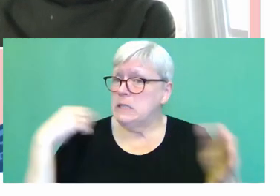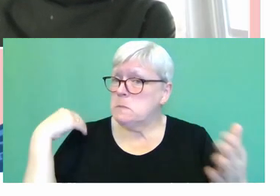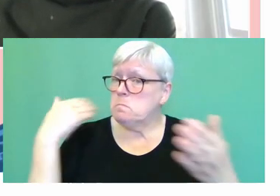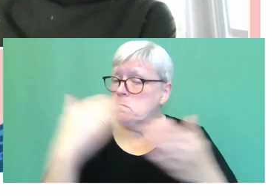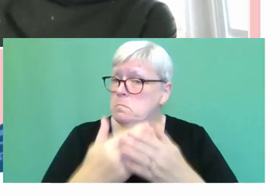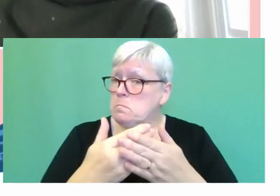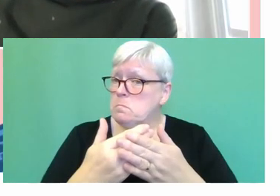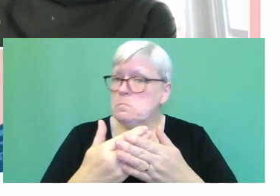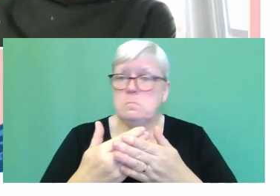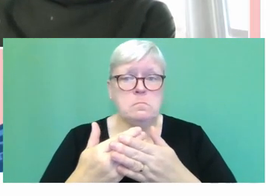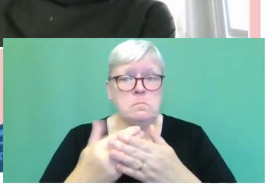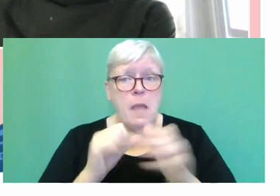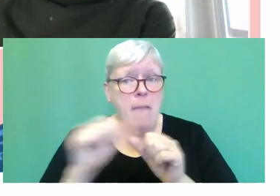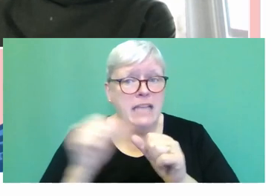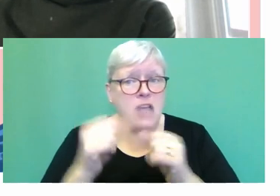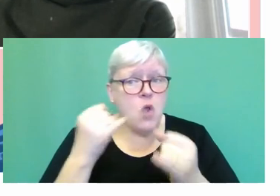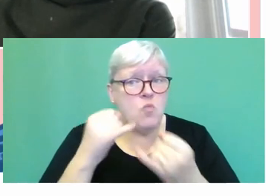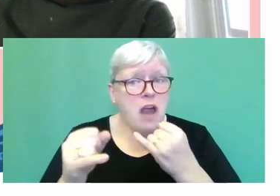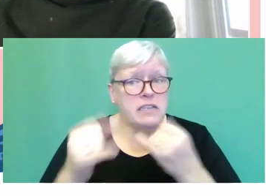For better or for worse? don't know.